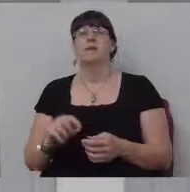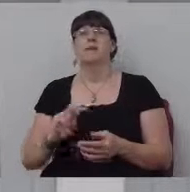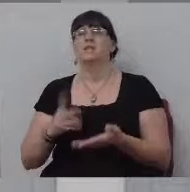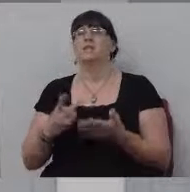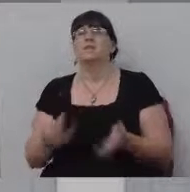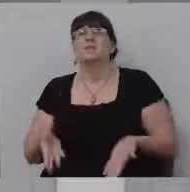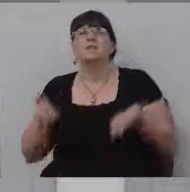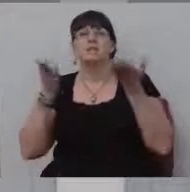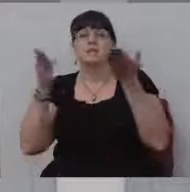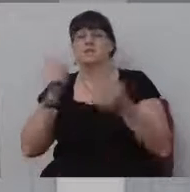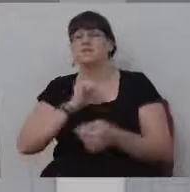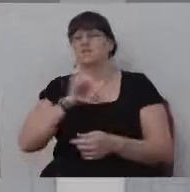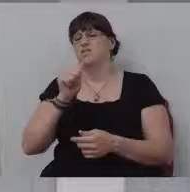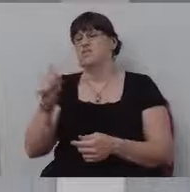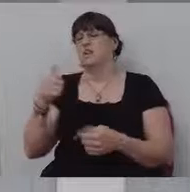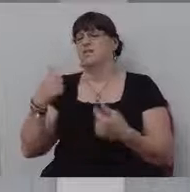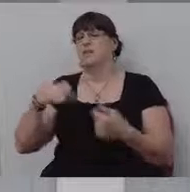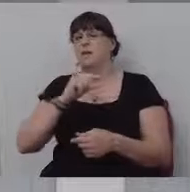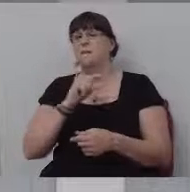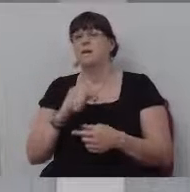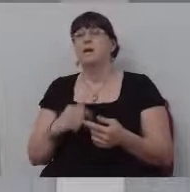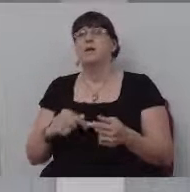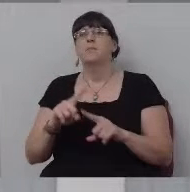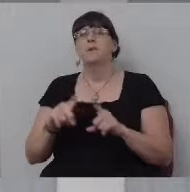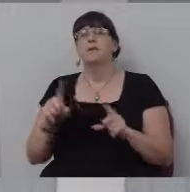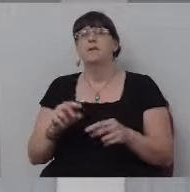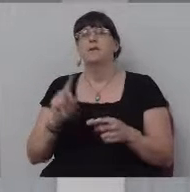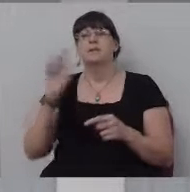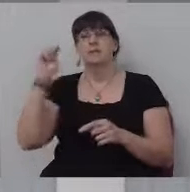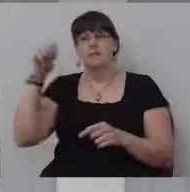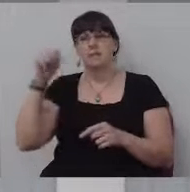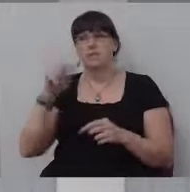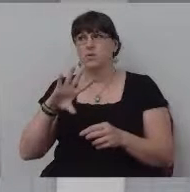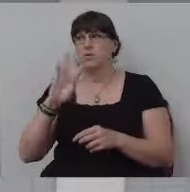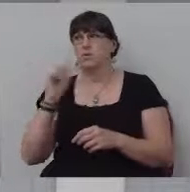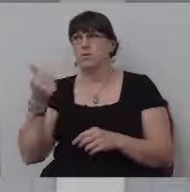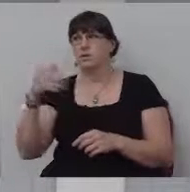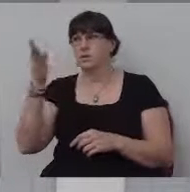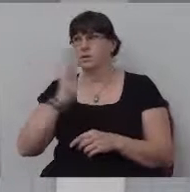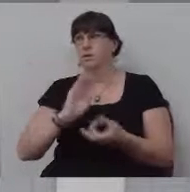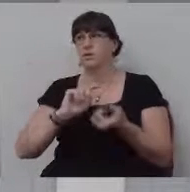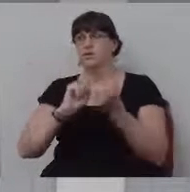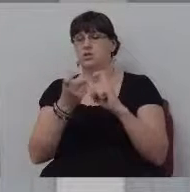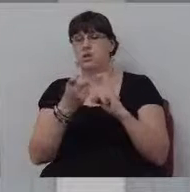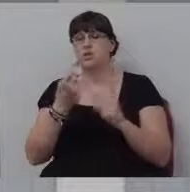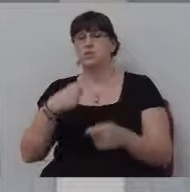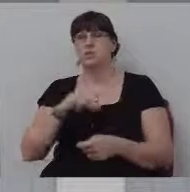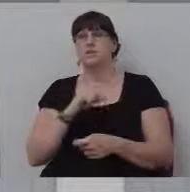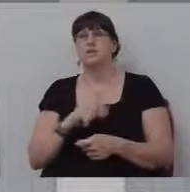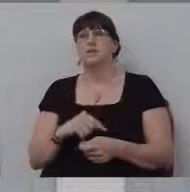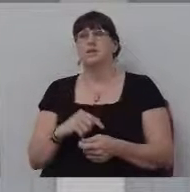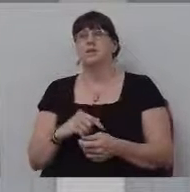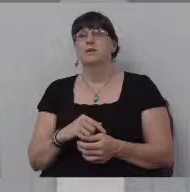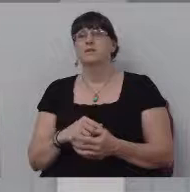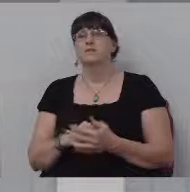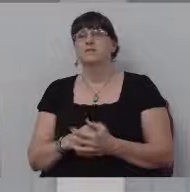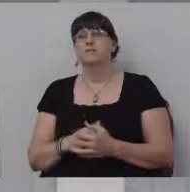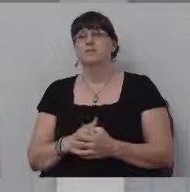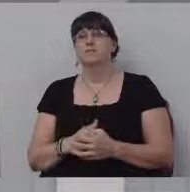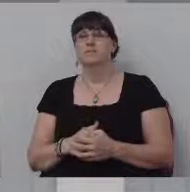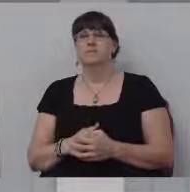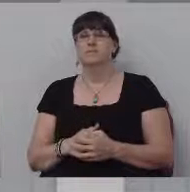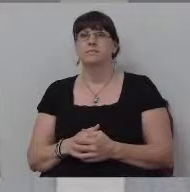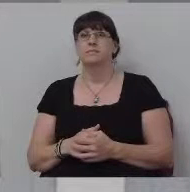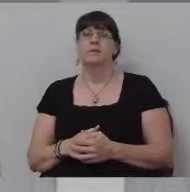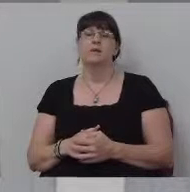at all. It's just a, it's a testimony of how quickly God changed us, and progress along the way. Then, so